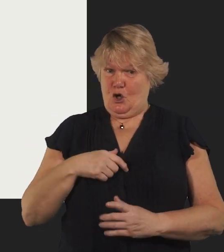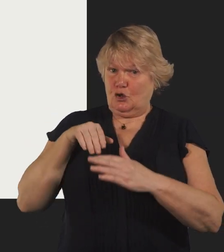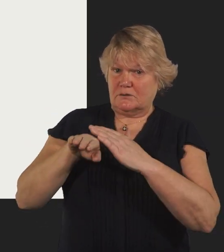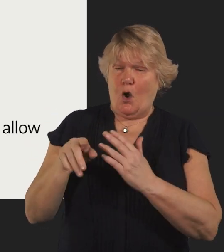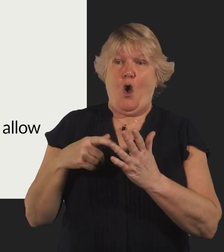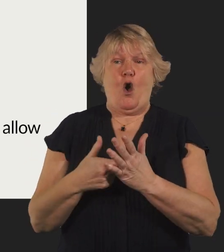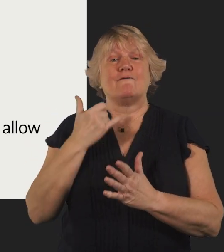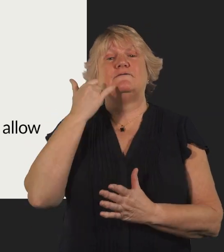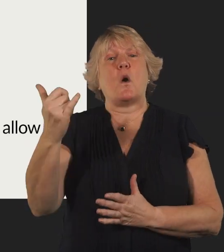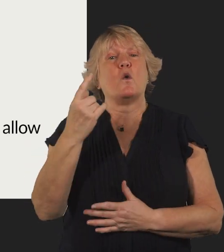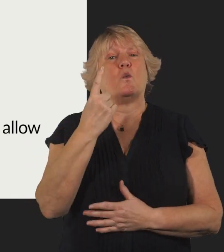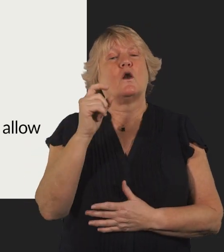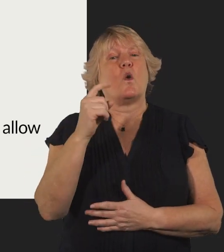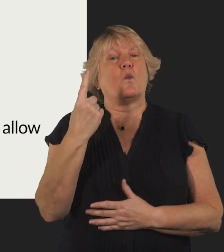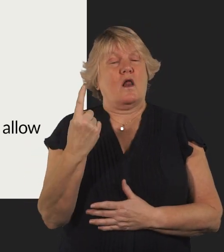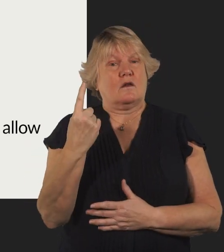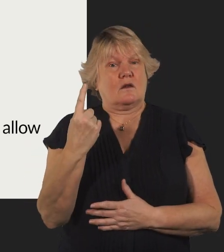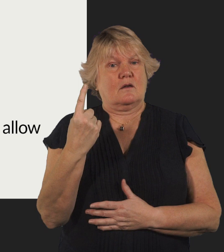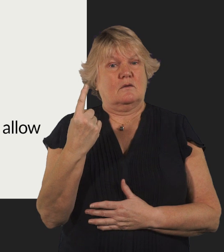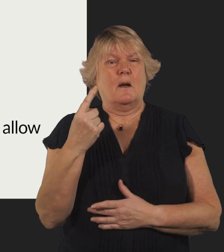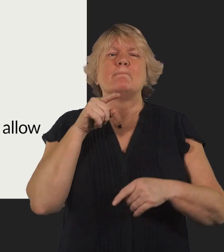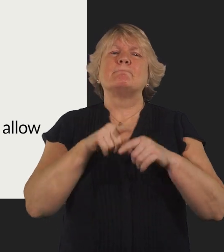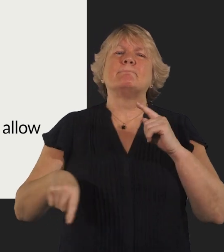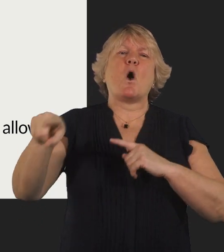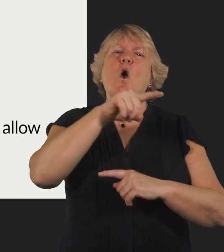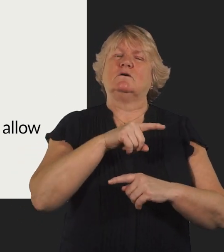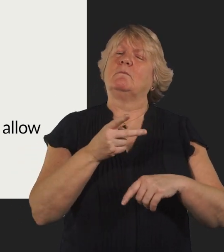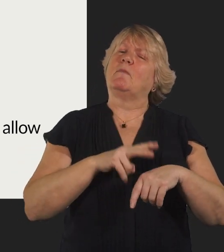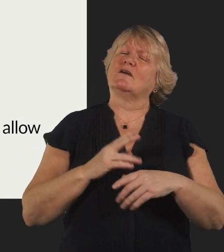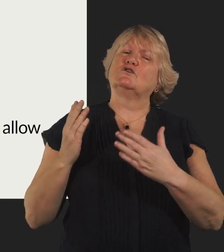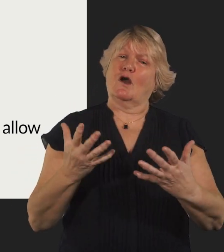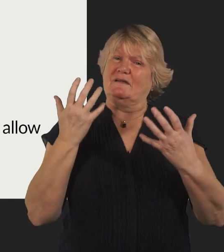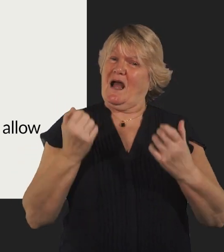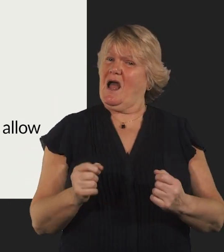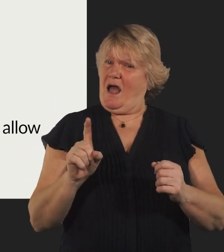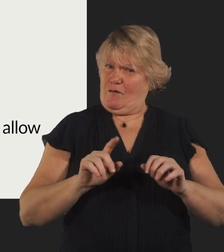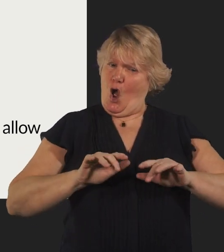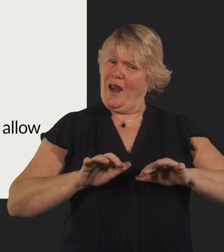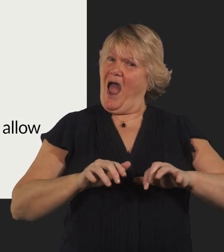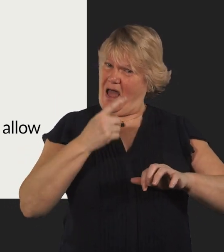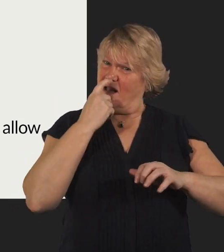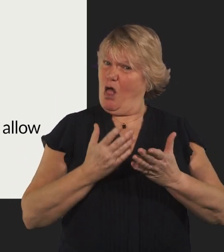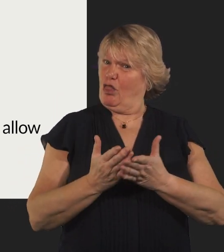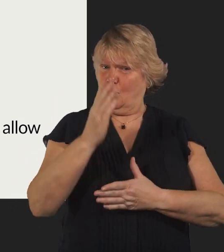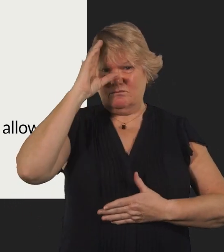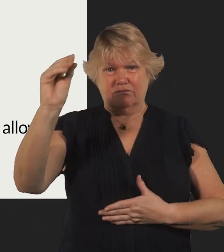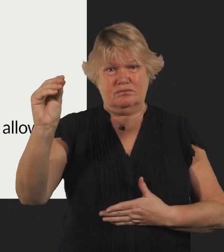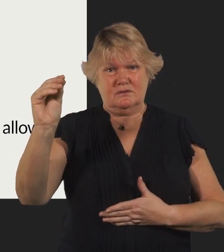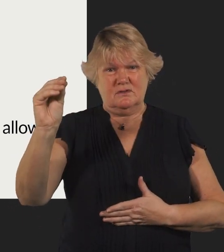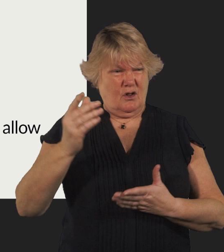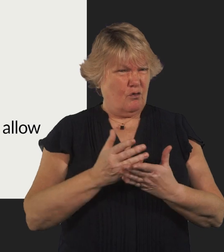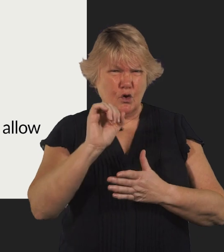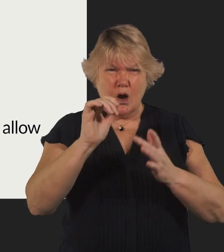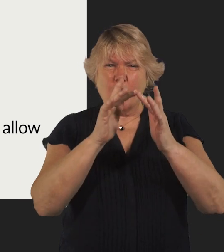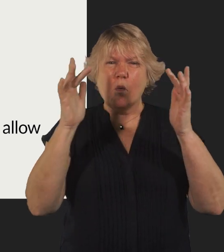report in person on the telephone to 101 or most police services allow people to report crimes online